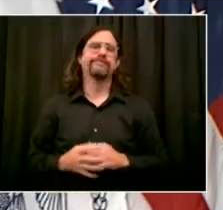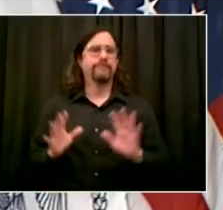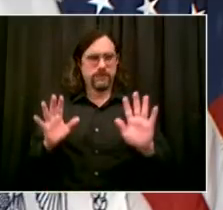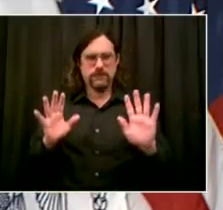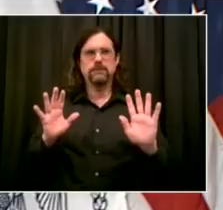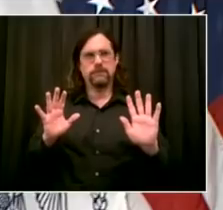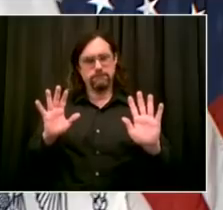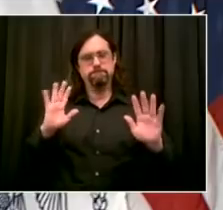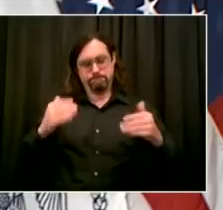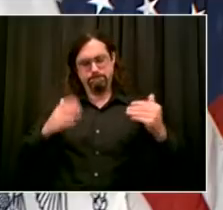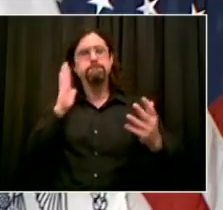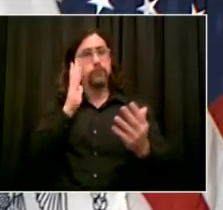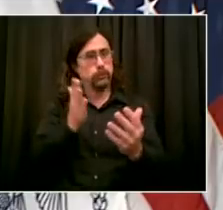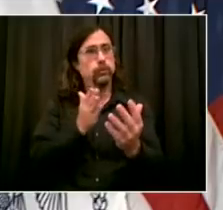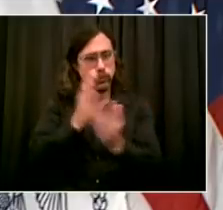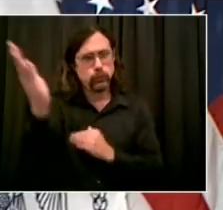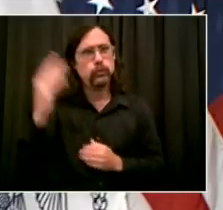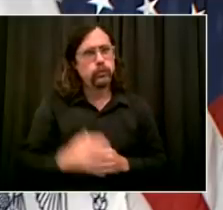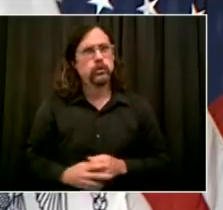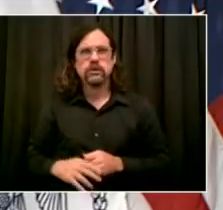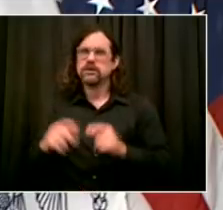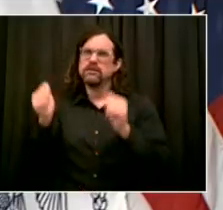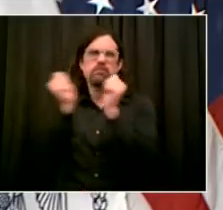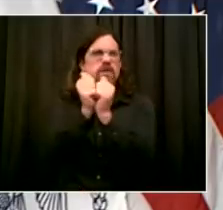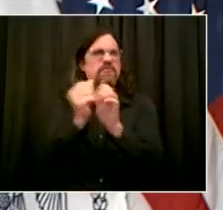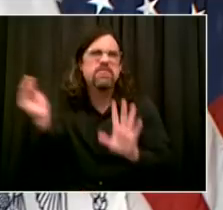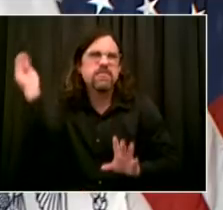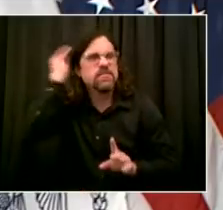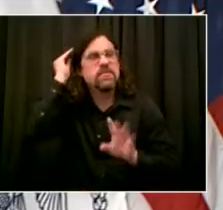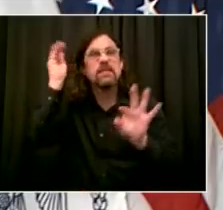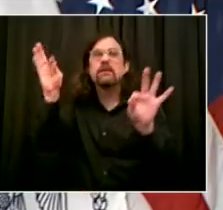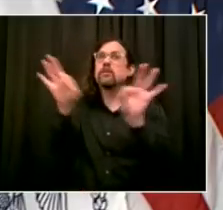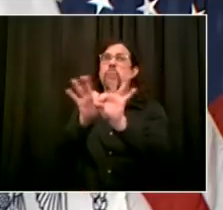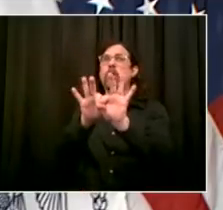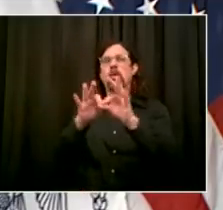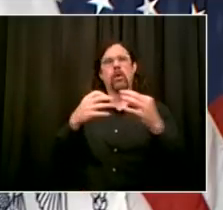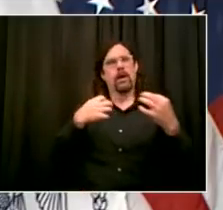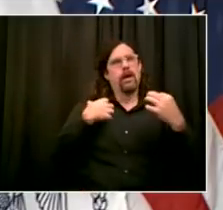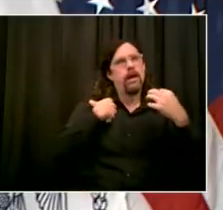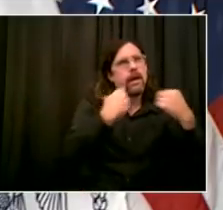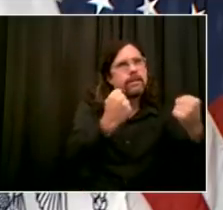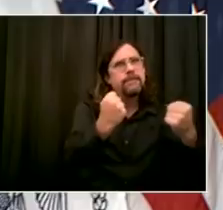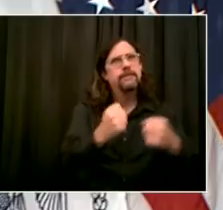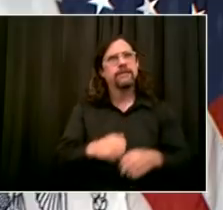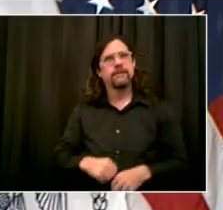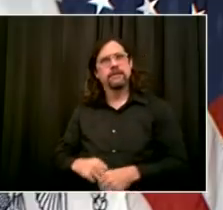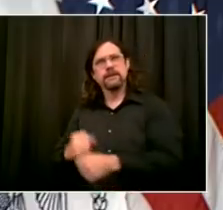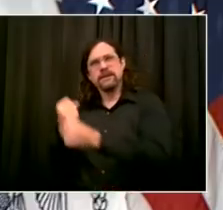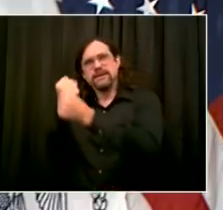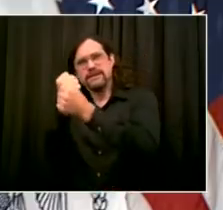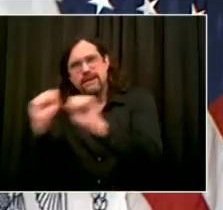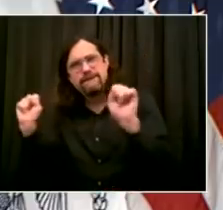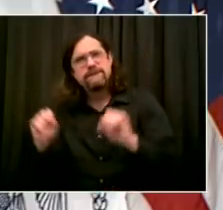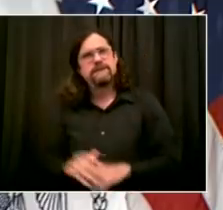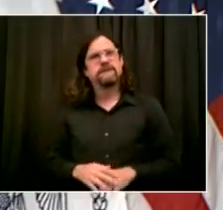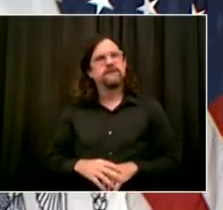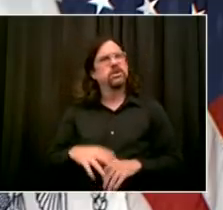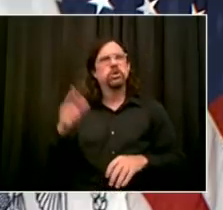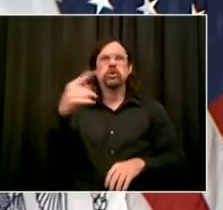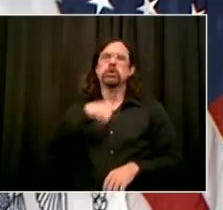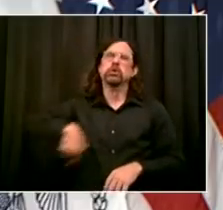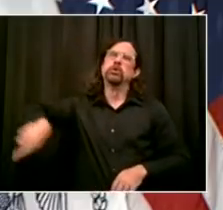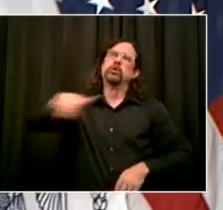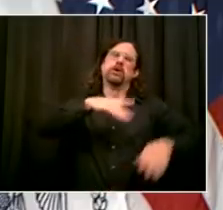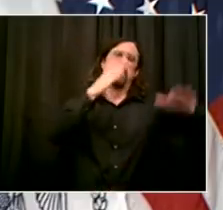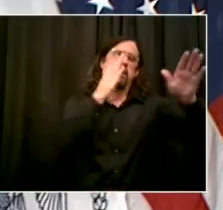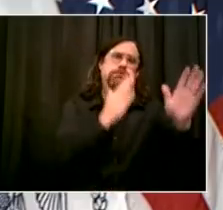gone in over the last months to get our school system ready. But really, we need to remember, it's not just the outstanding effort of tens